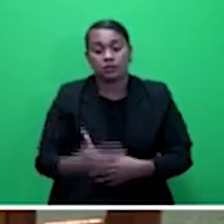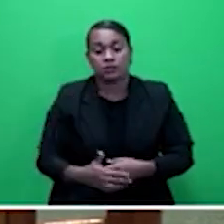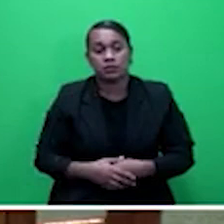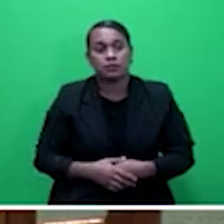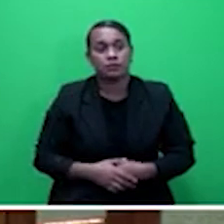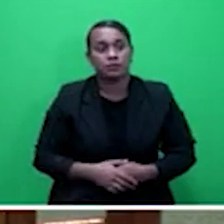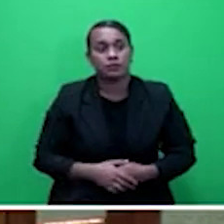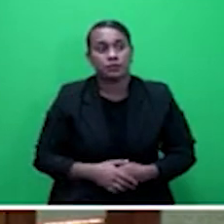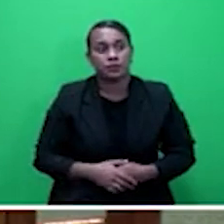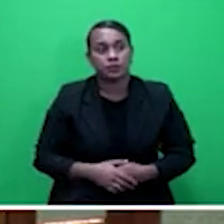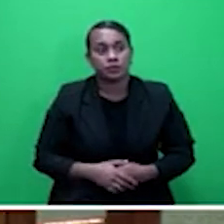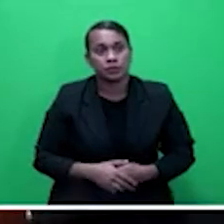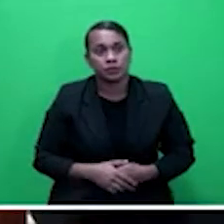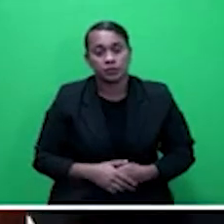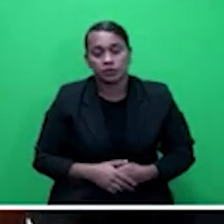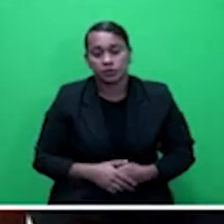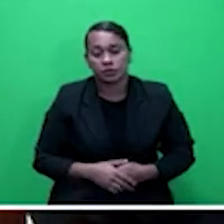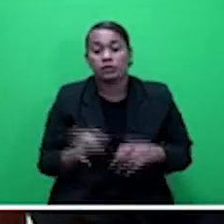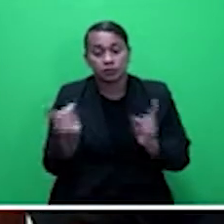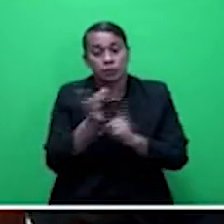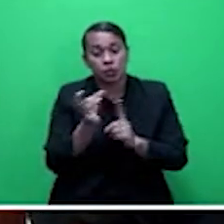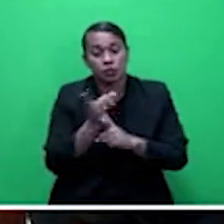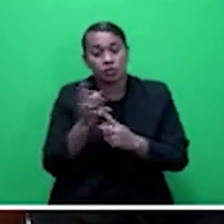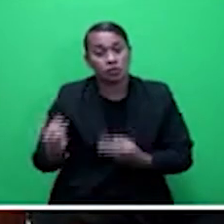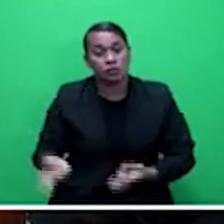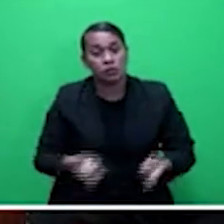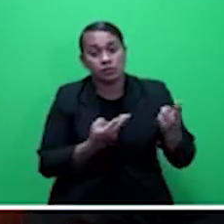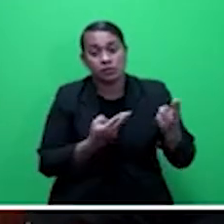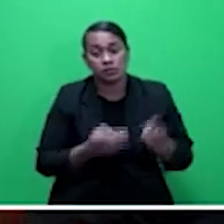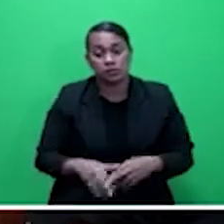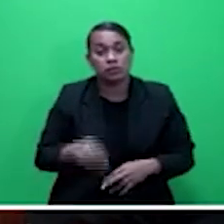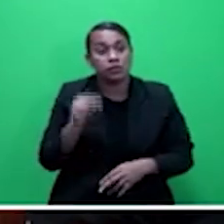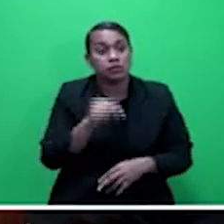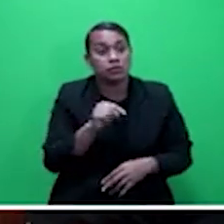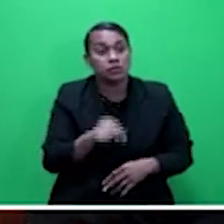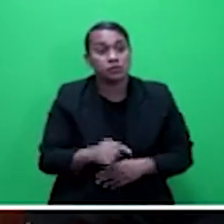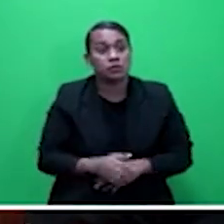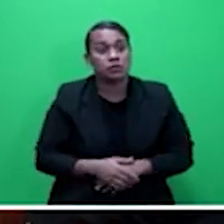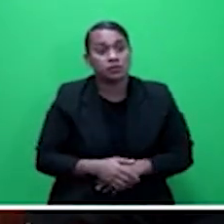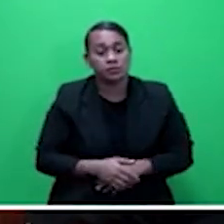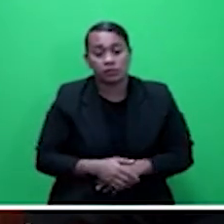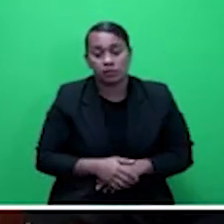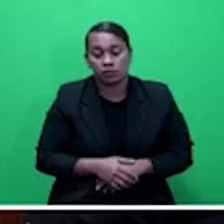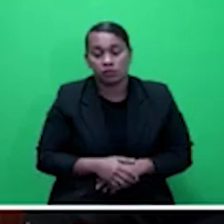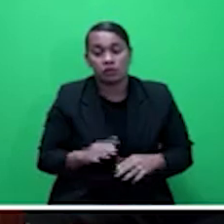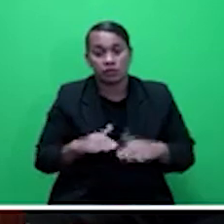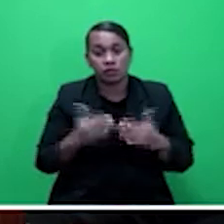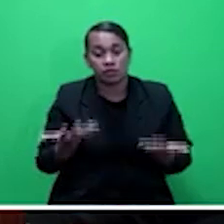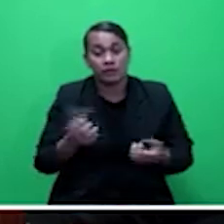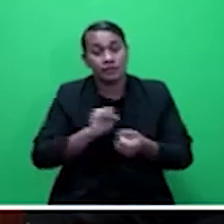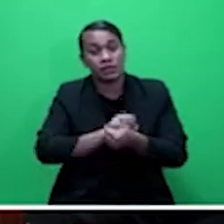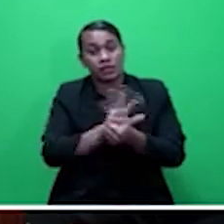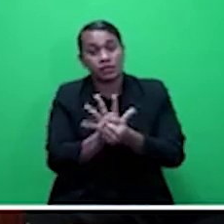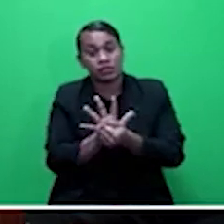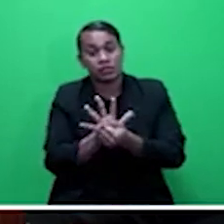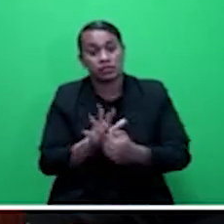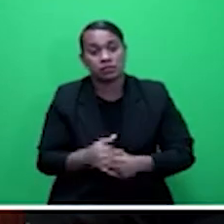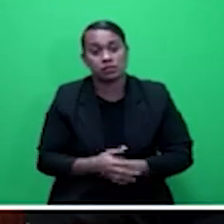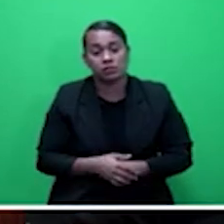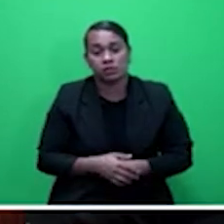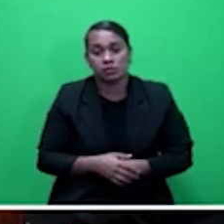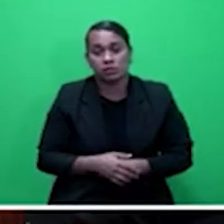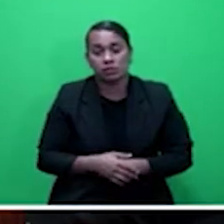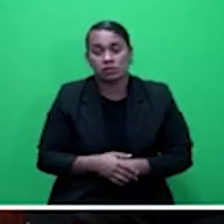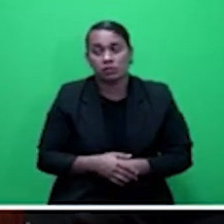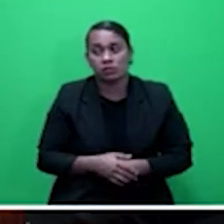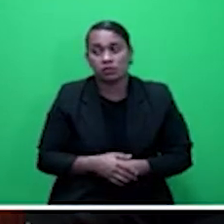that is going to deal with the effect of the COVID-19 pandemic and the effect it is going